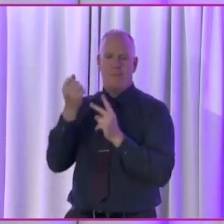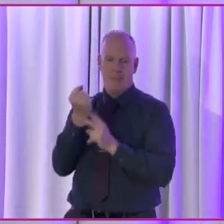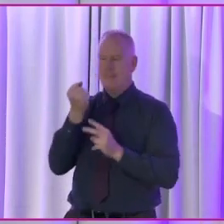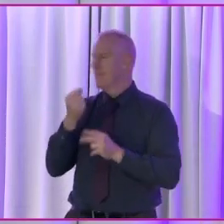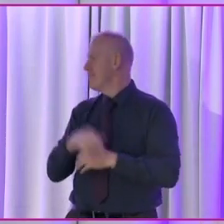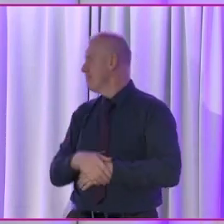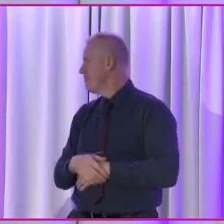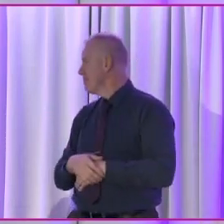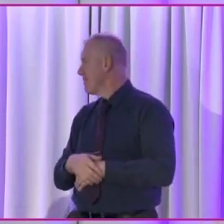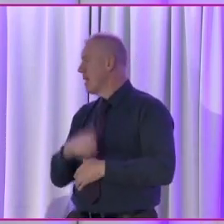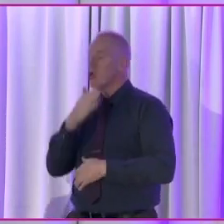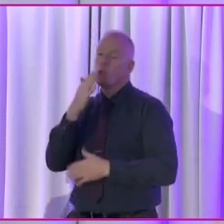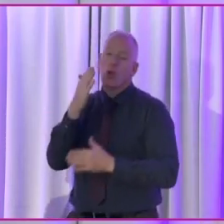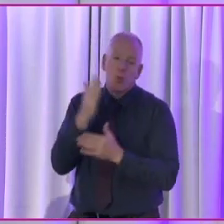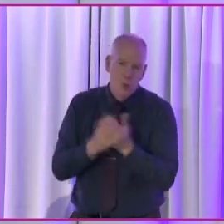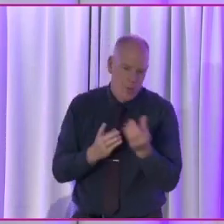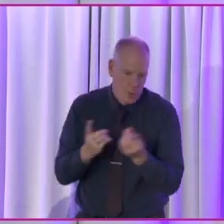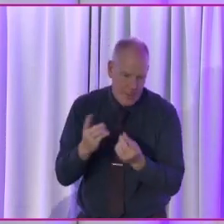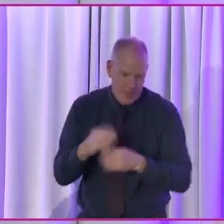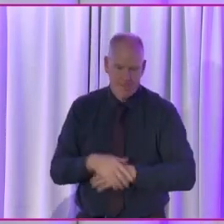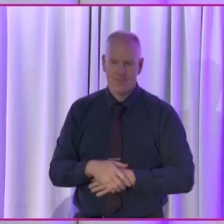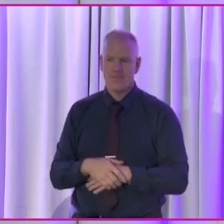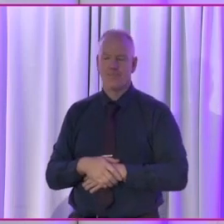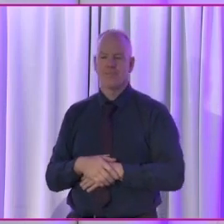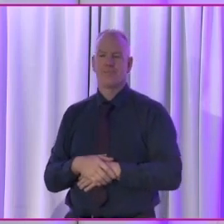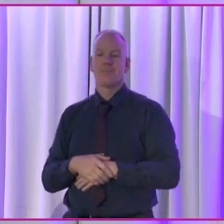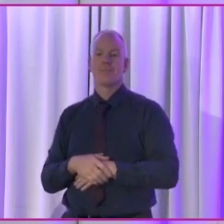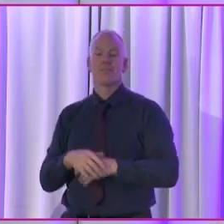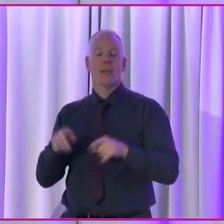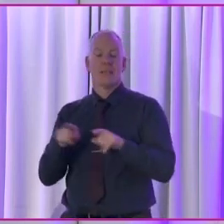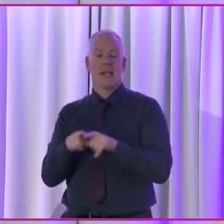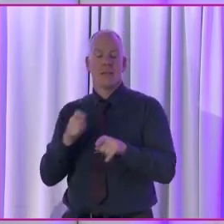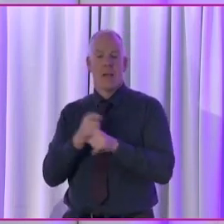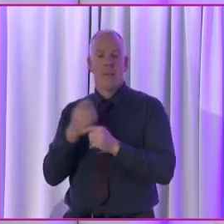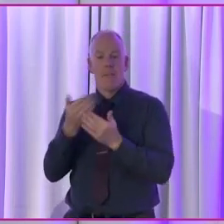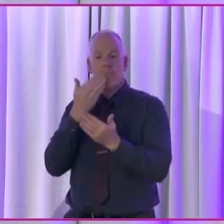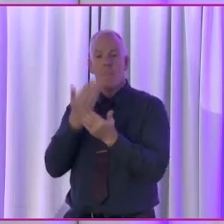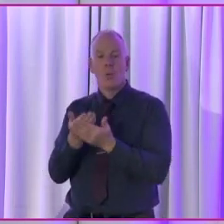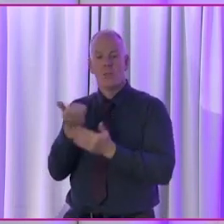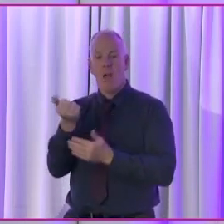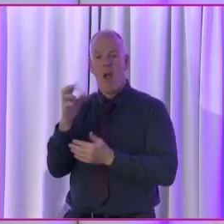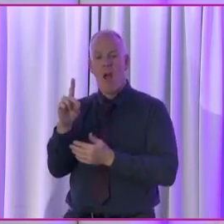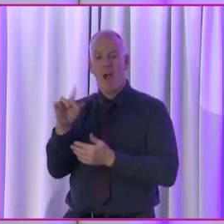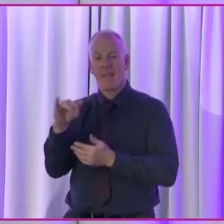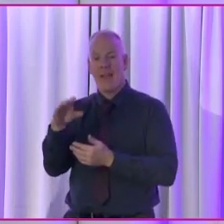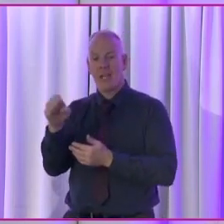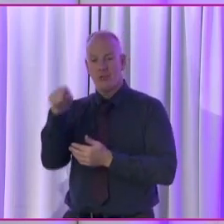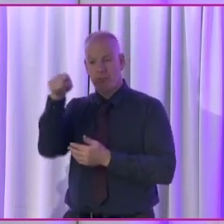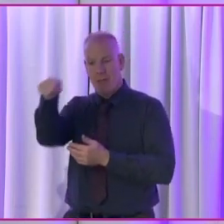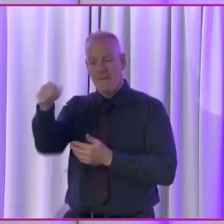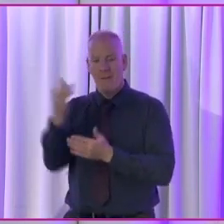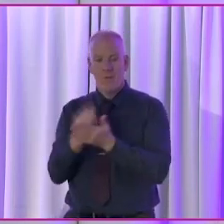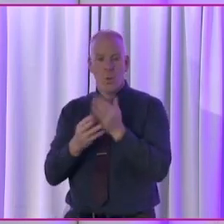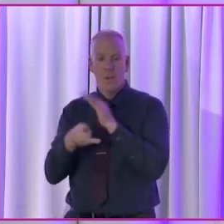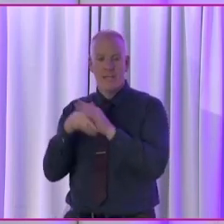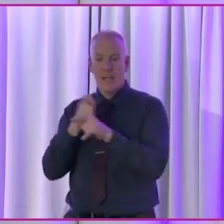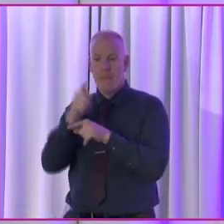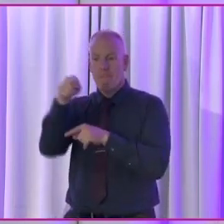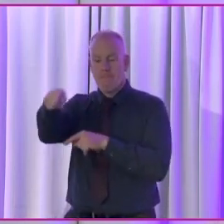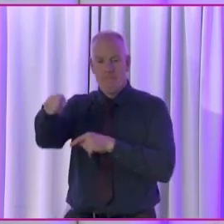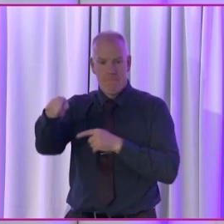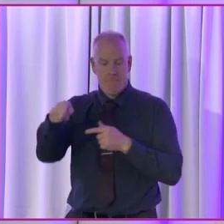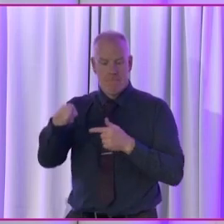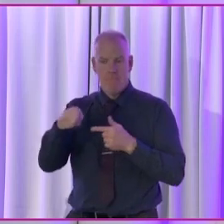So that's, that's just some of the things we're doing. And I also, I suppose, have a motion, our RDASH is coming up in a few weeks, and I have a motion put forward to it,